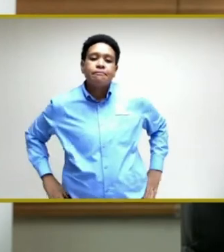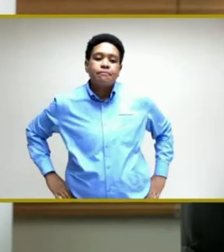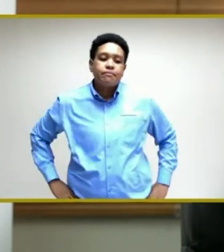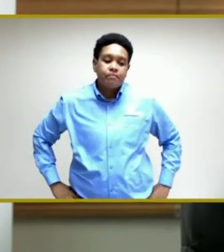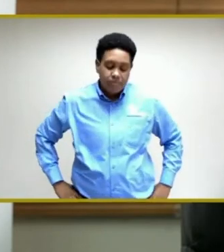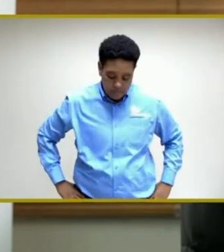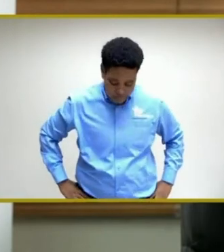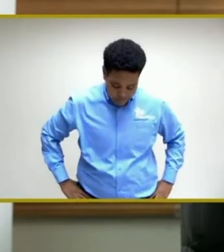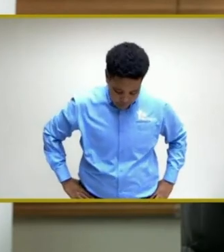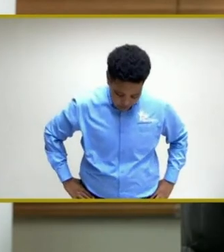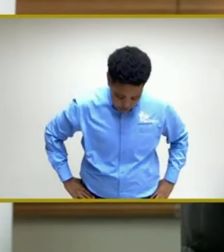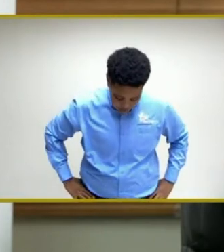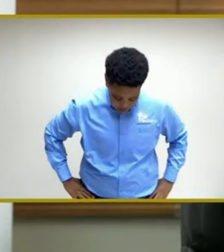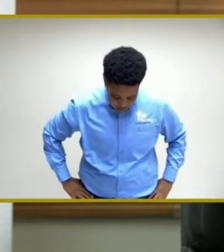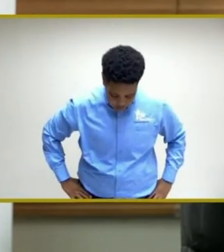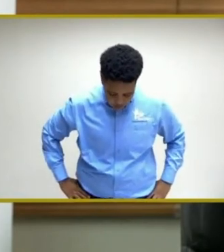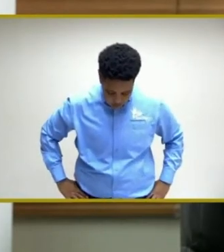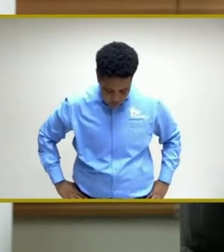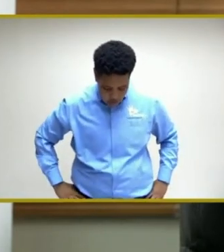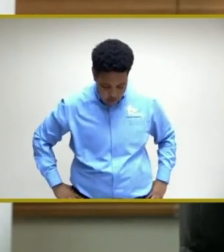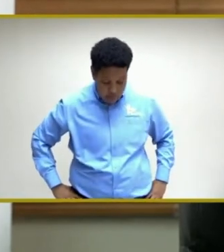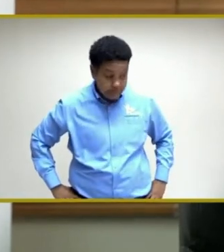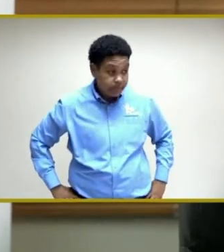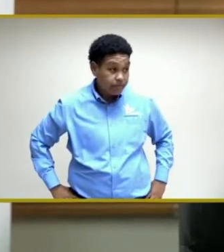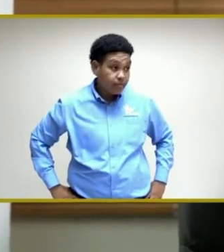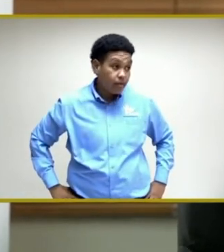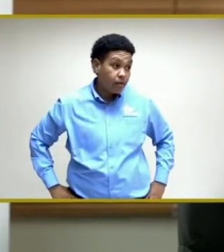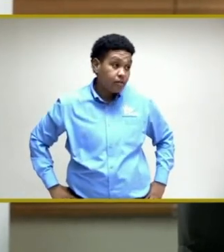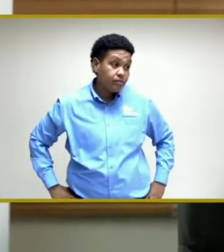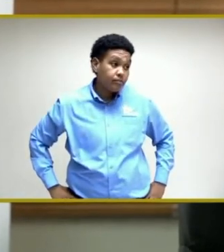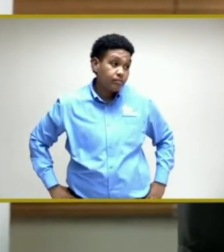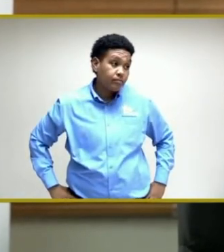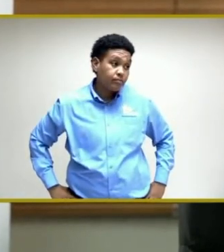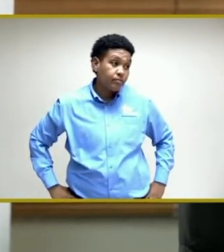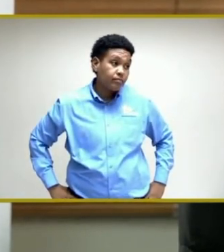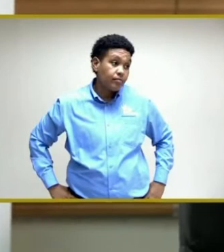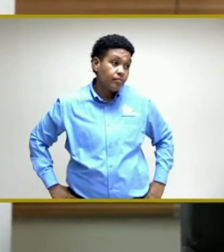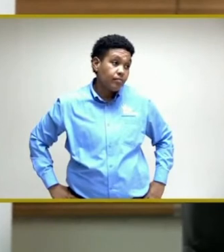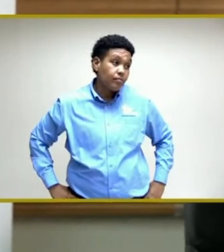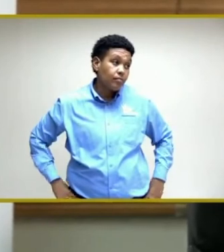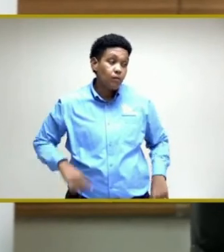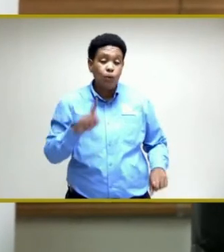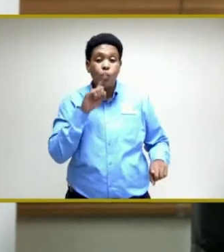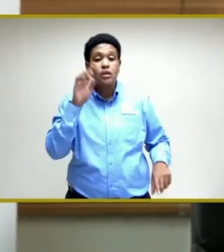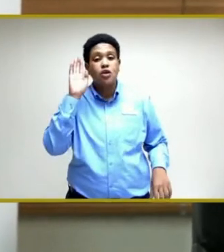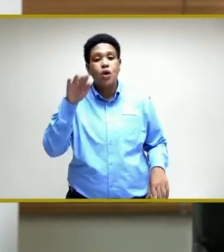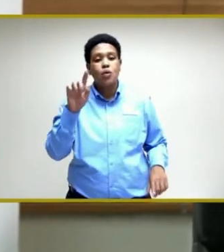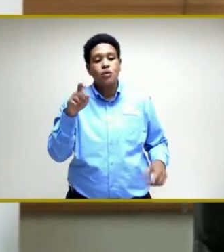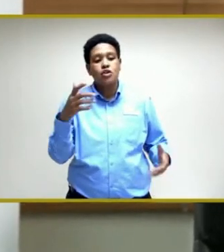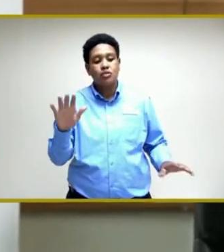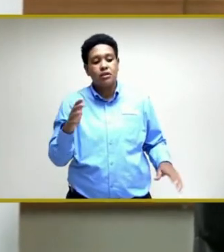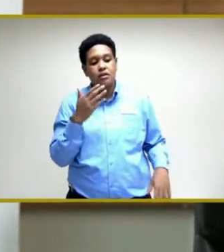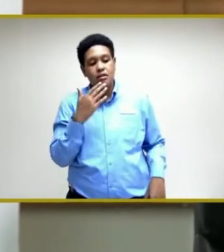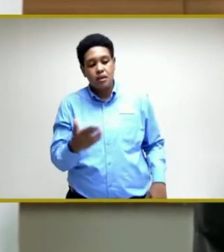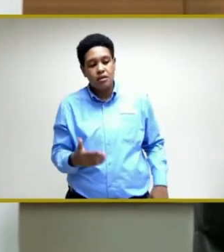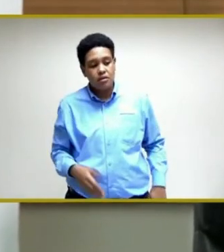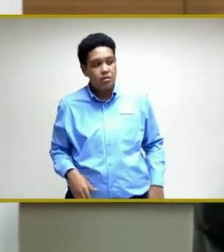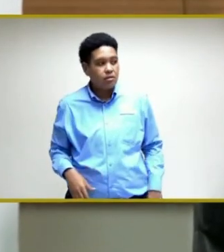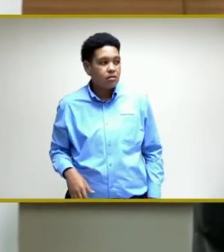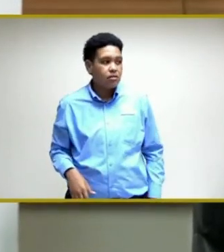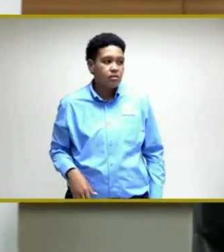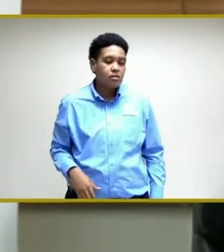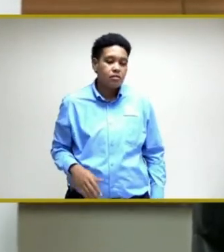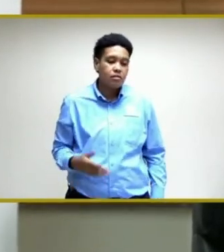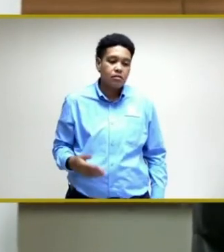I don't remember what the other question was, I know it wasn't for me. Did you answer it? Answer all of them. Oh, really? Okay. Yes, sir. Oh, Lord.